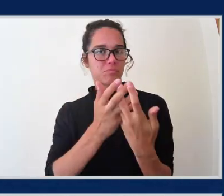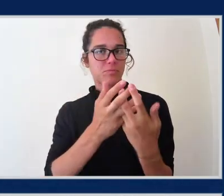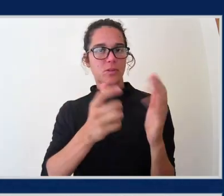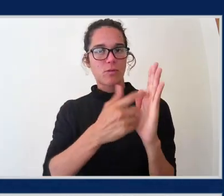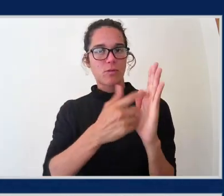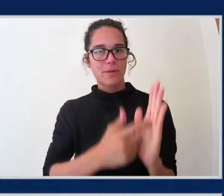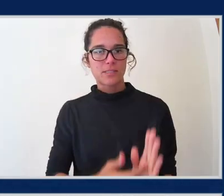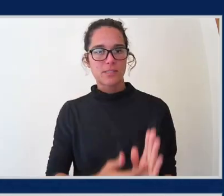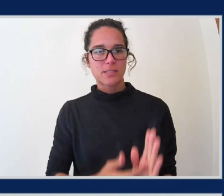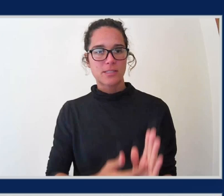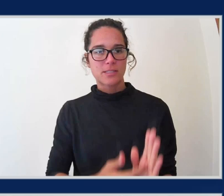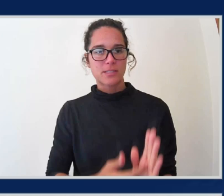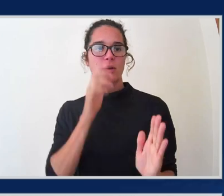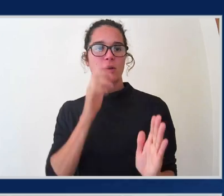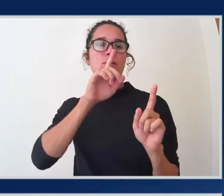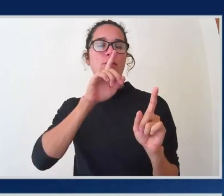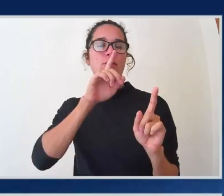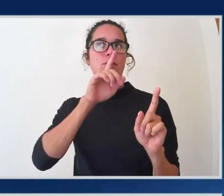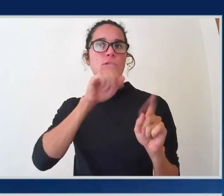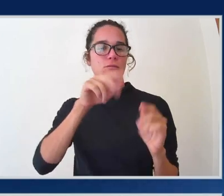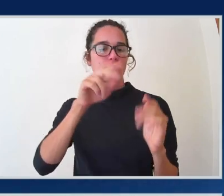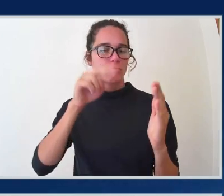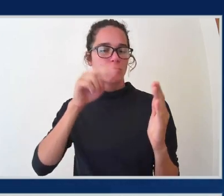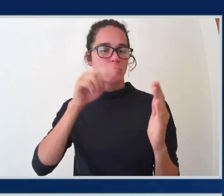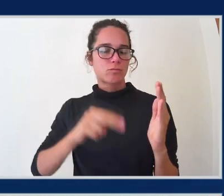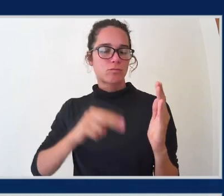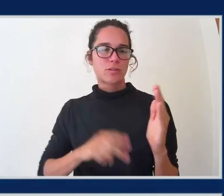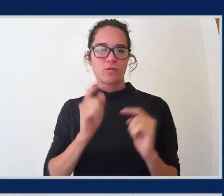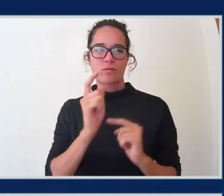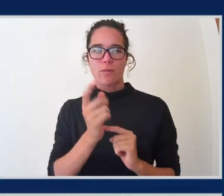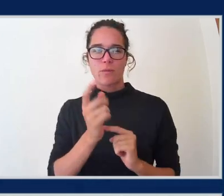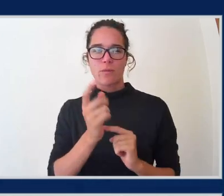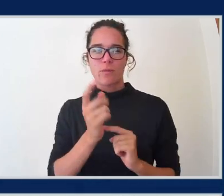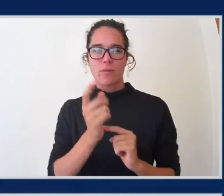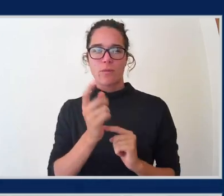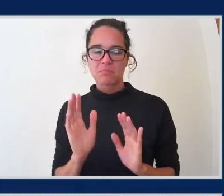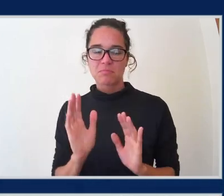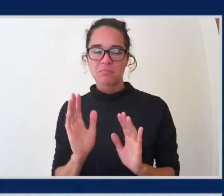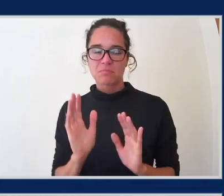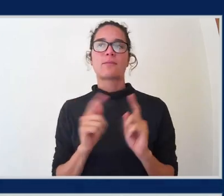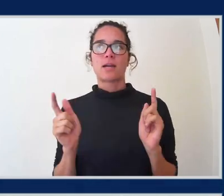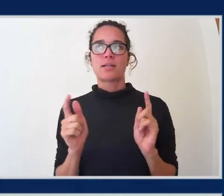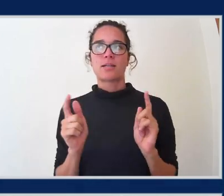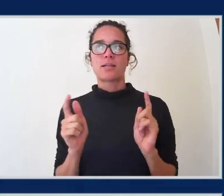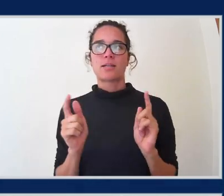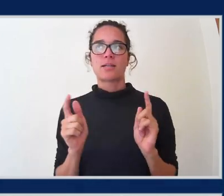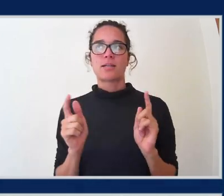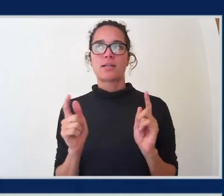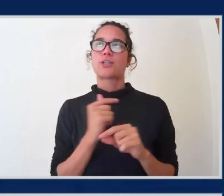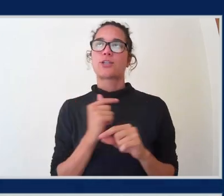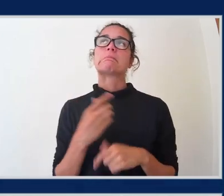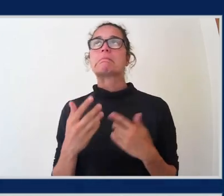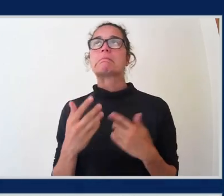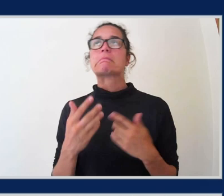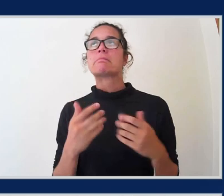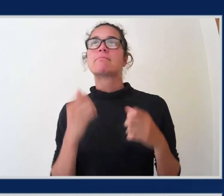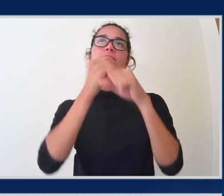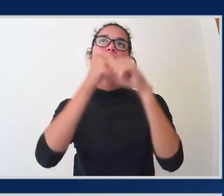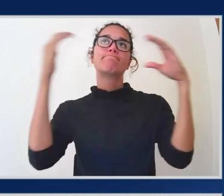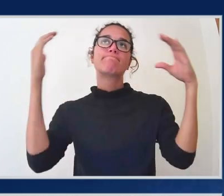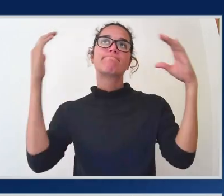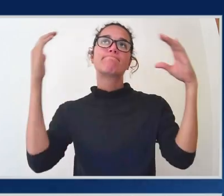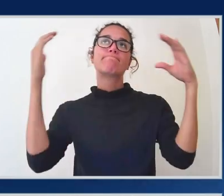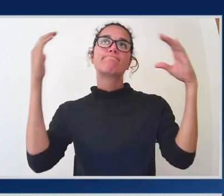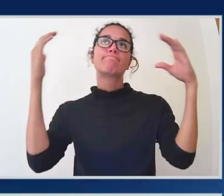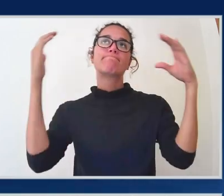here in just a few moments, but GuardDuty is one of the, I like to think of GuardDuty as the guard dog of AWS. I call it the